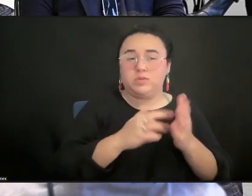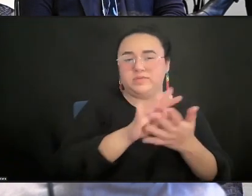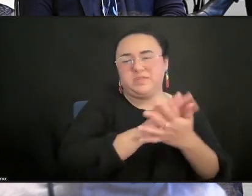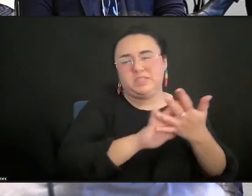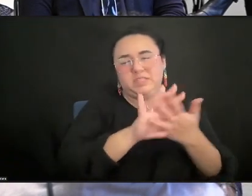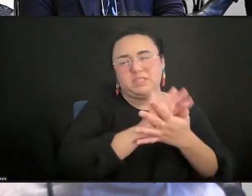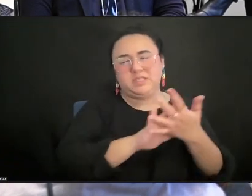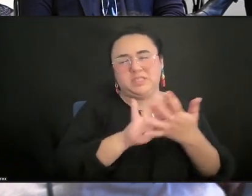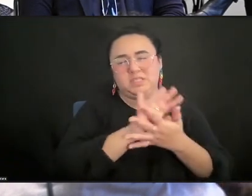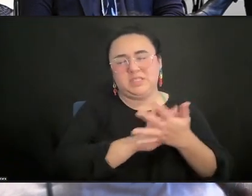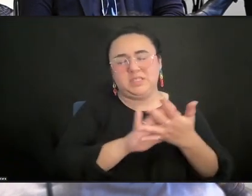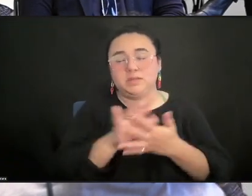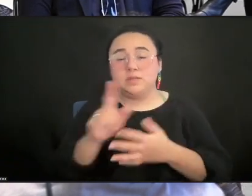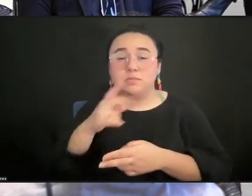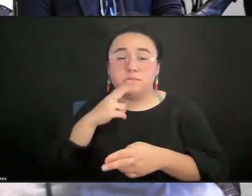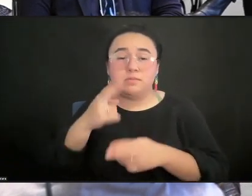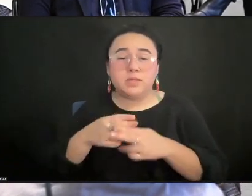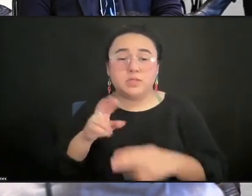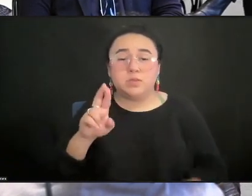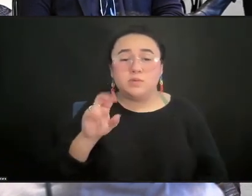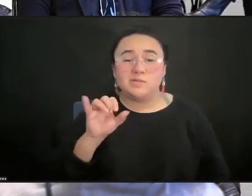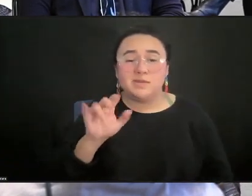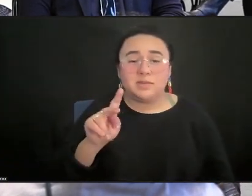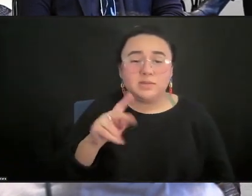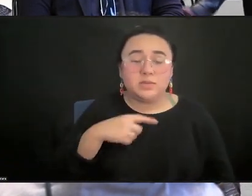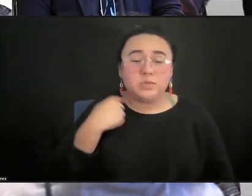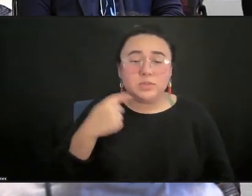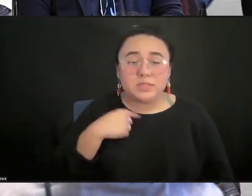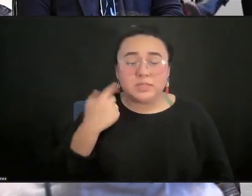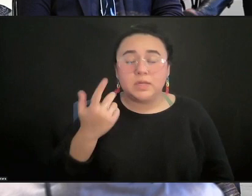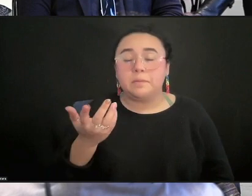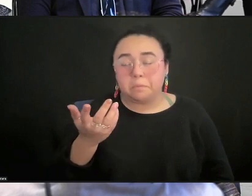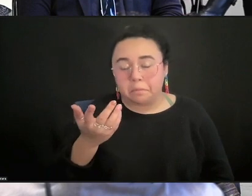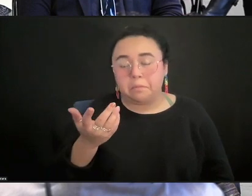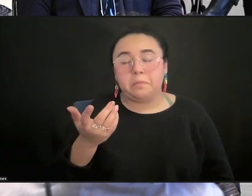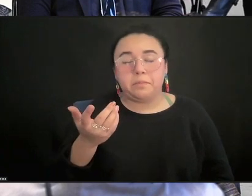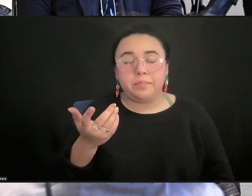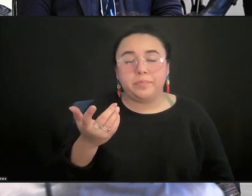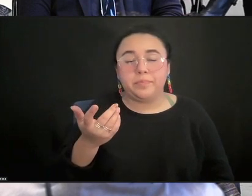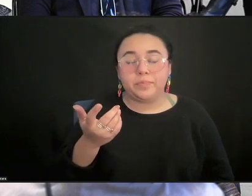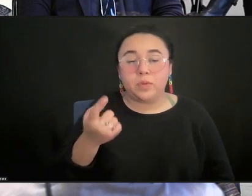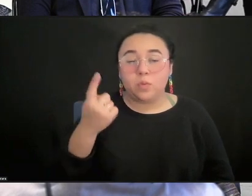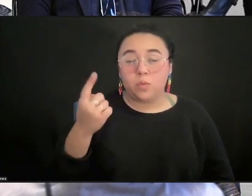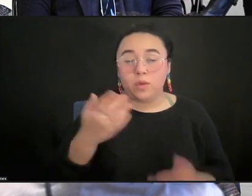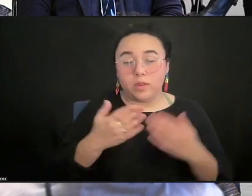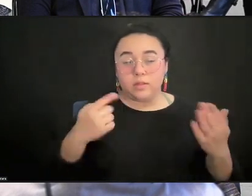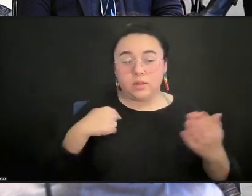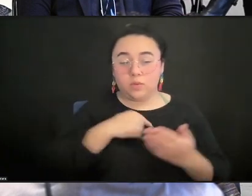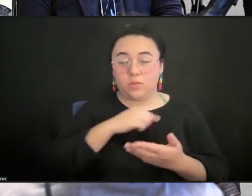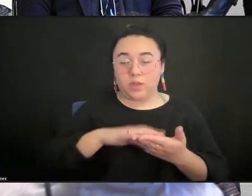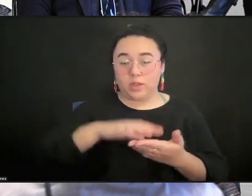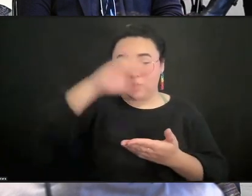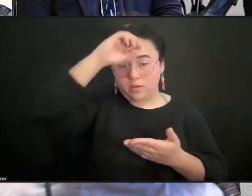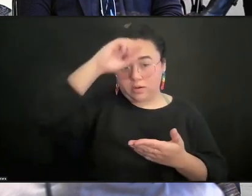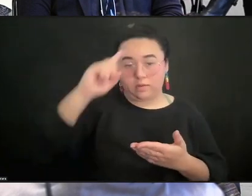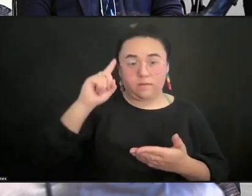you're bringing up risk. And I will just say that one thing that we learned in our practice, the place was called